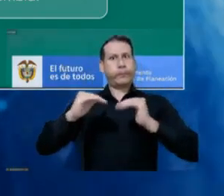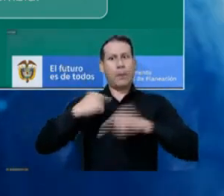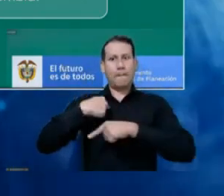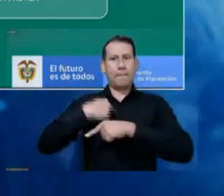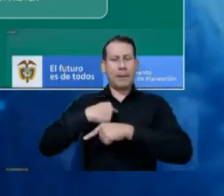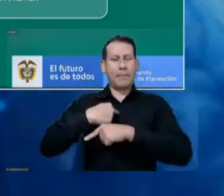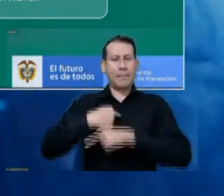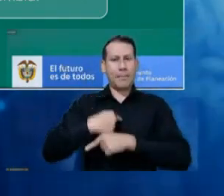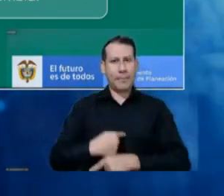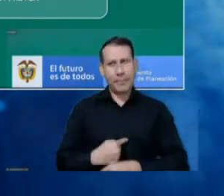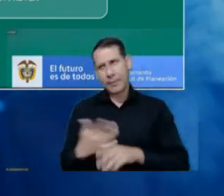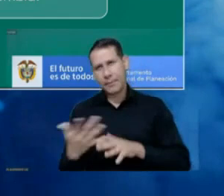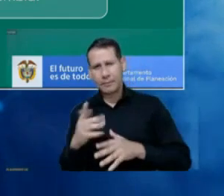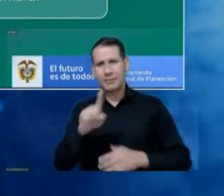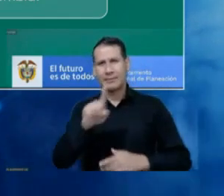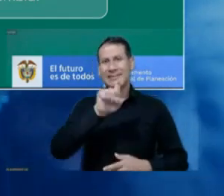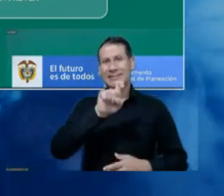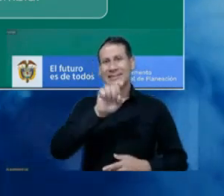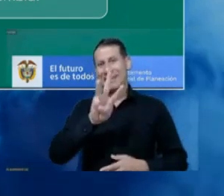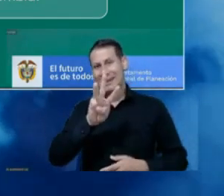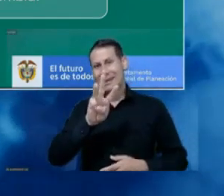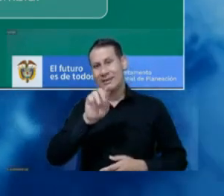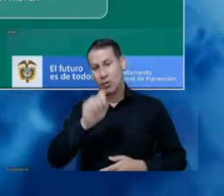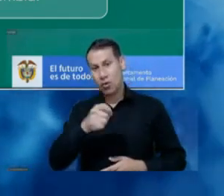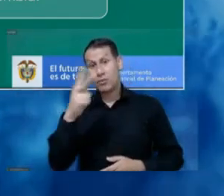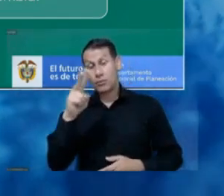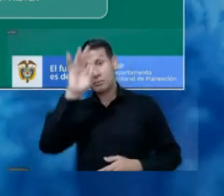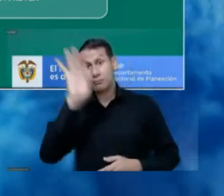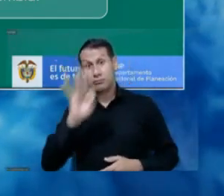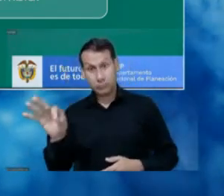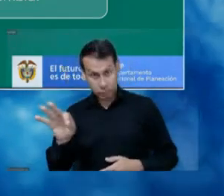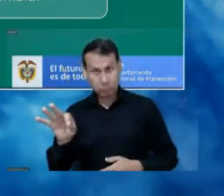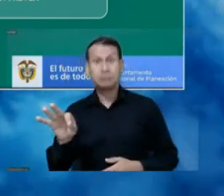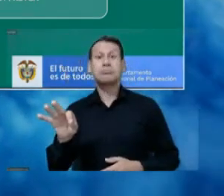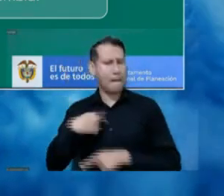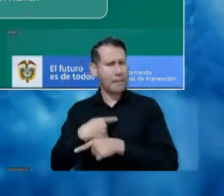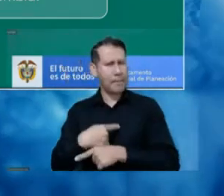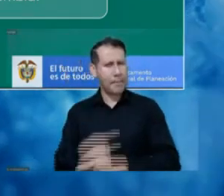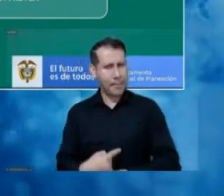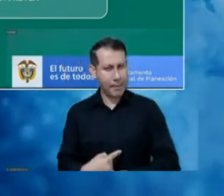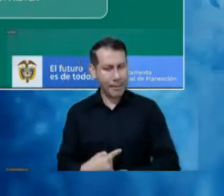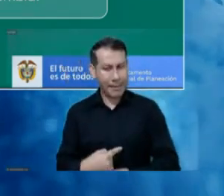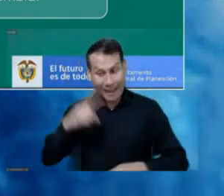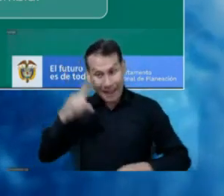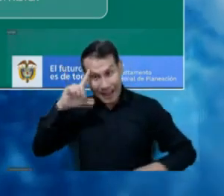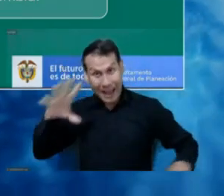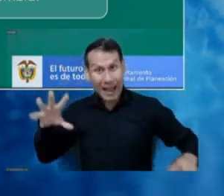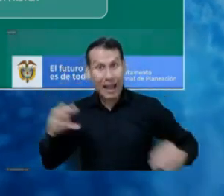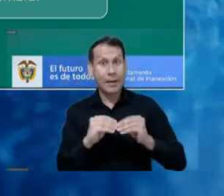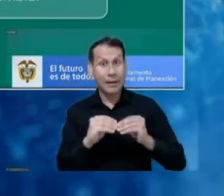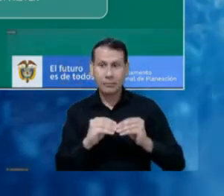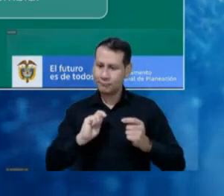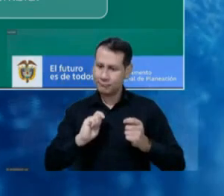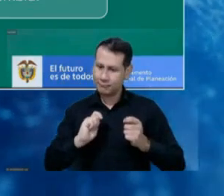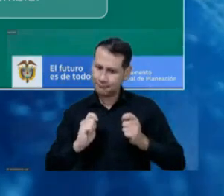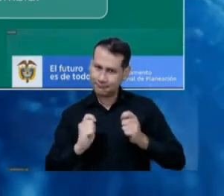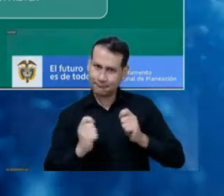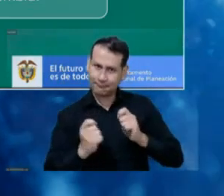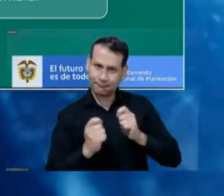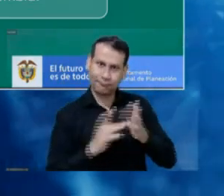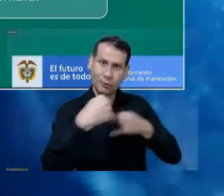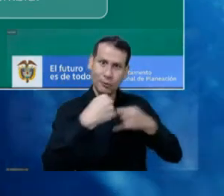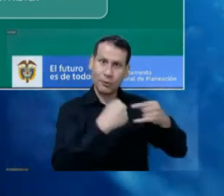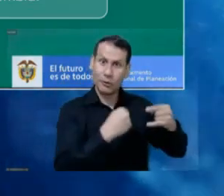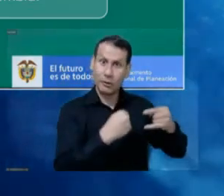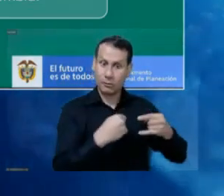is 63.12%. And only the Pact for Digital Transformation has a progress of